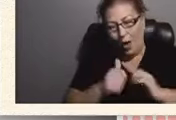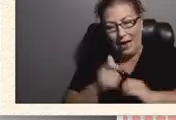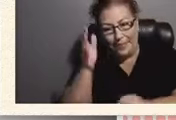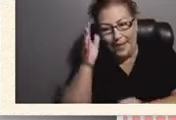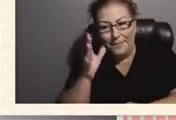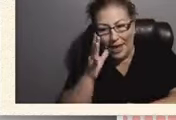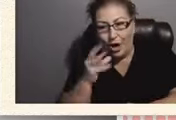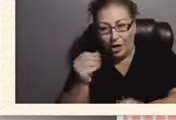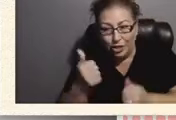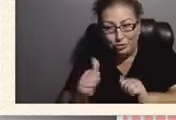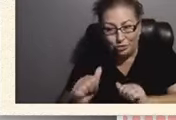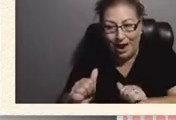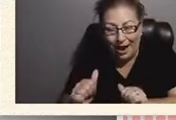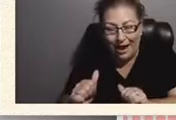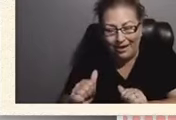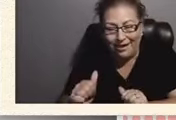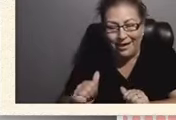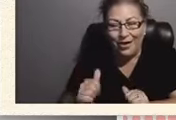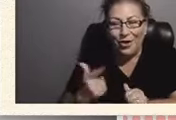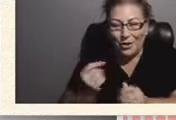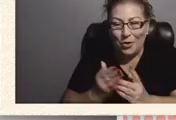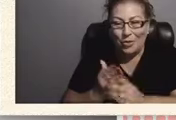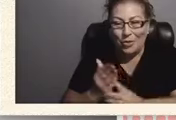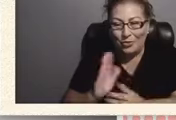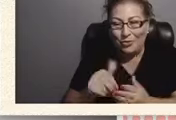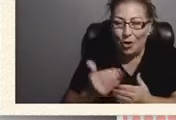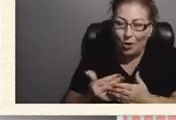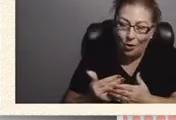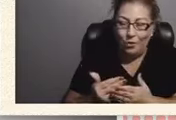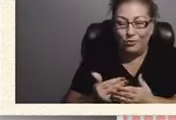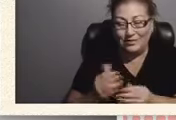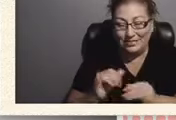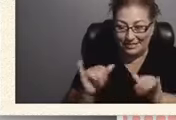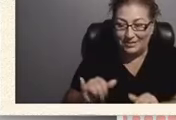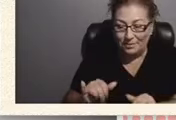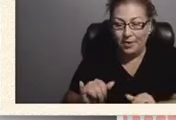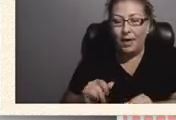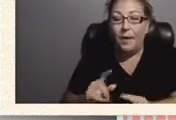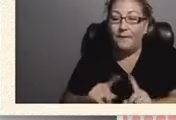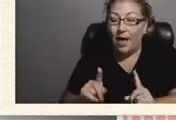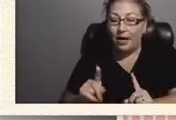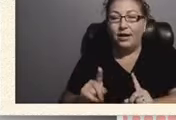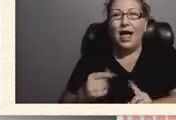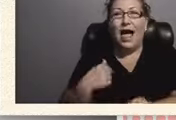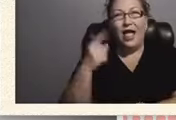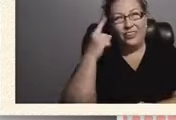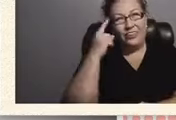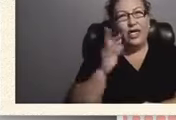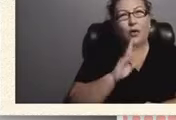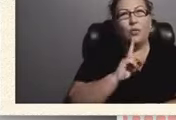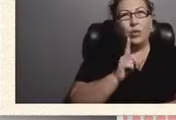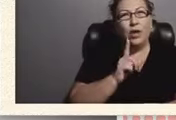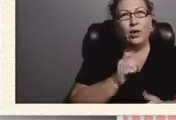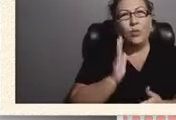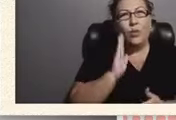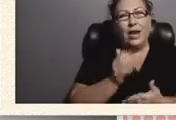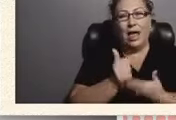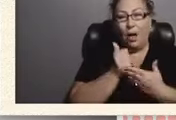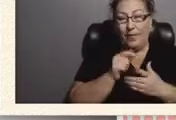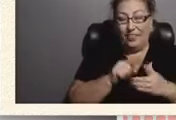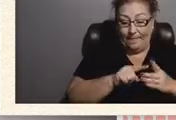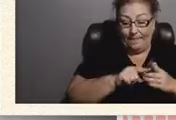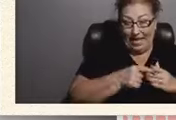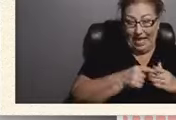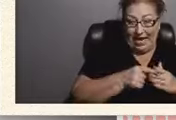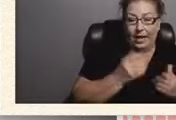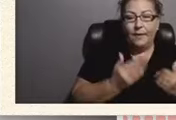you know to go through the whole system but i think that would help at the beginning um maybe you touch in touch